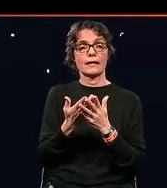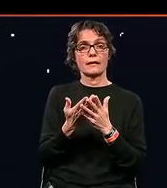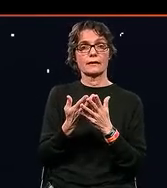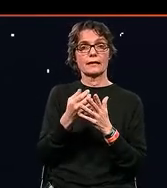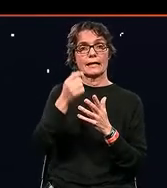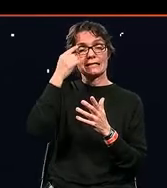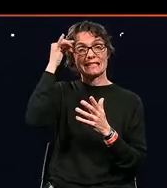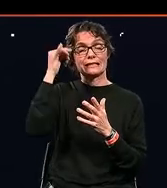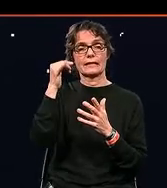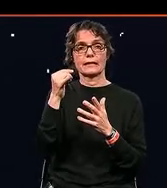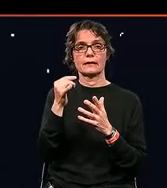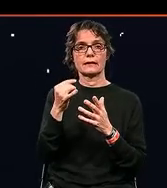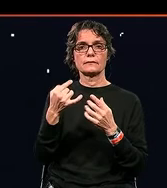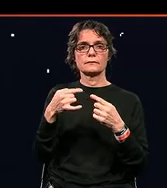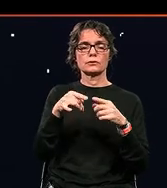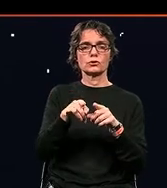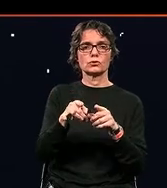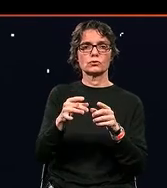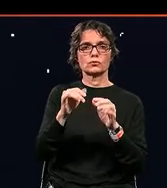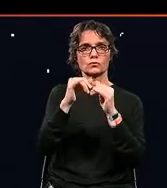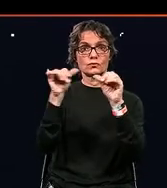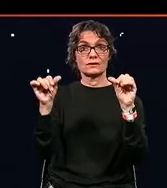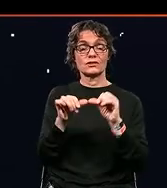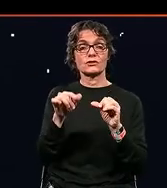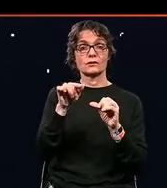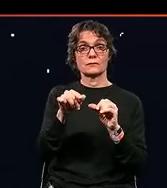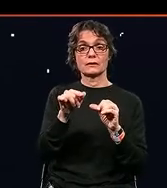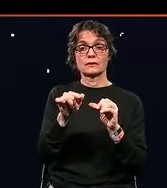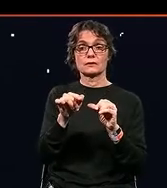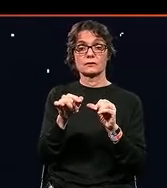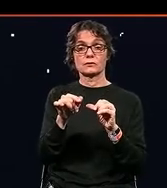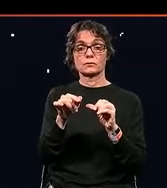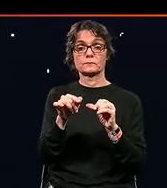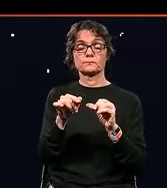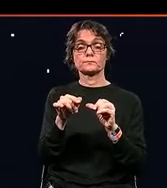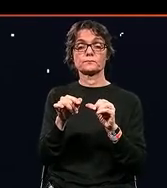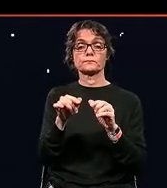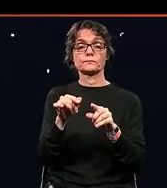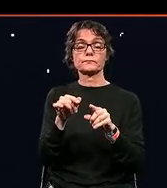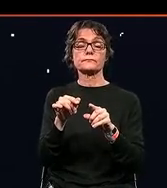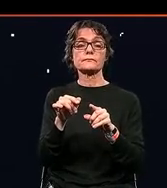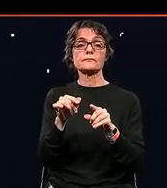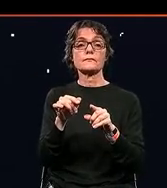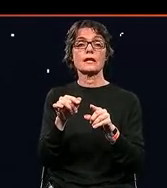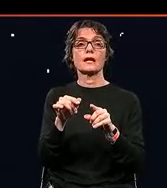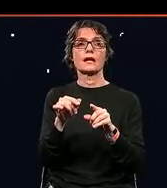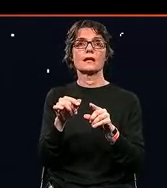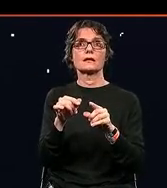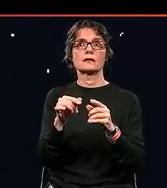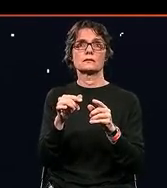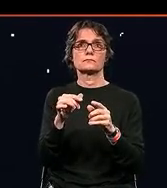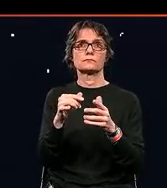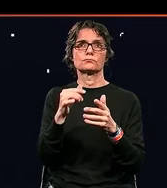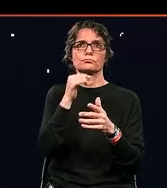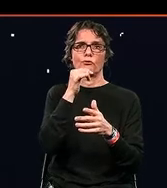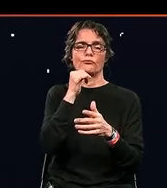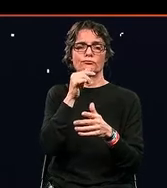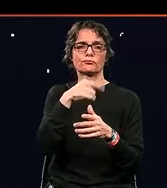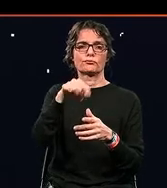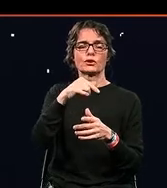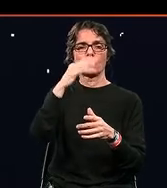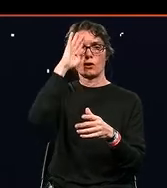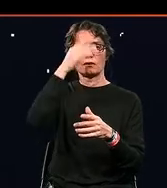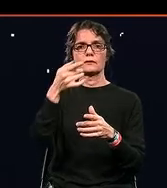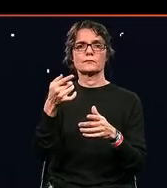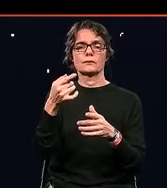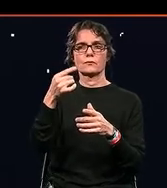operating system that exists, then, and very often we have this kind of vision of where